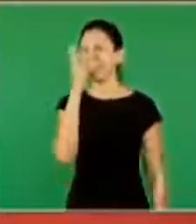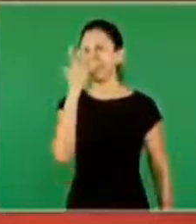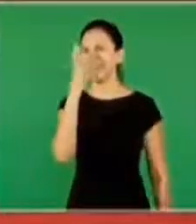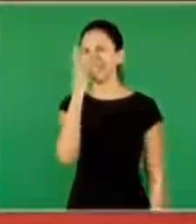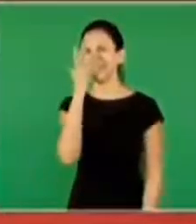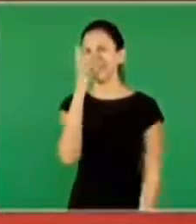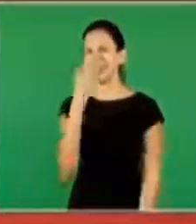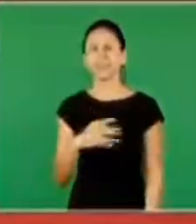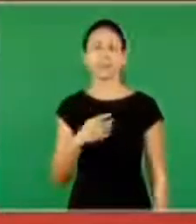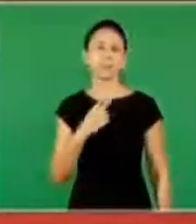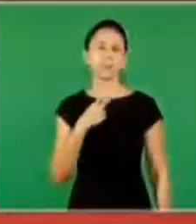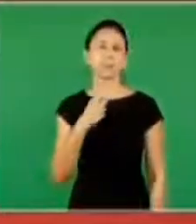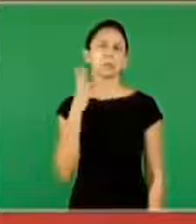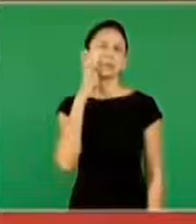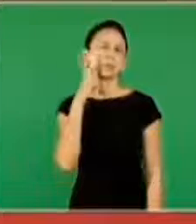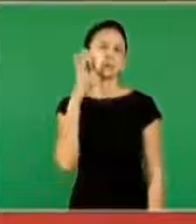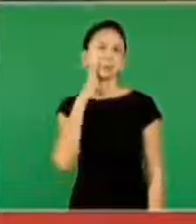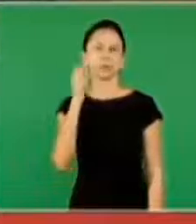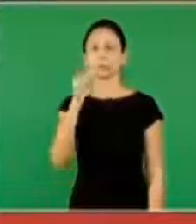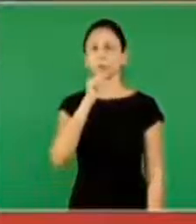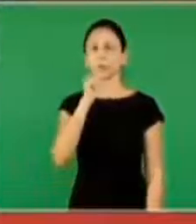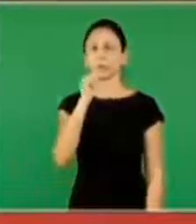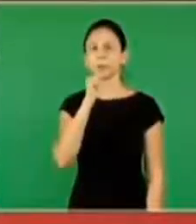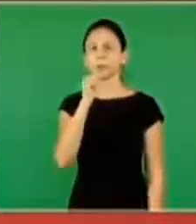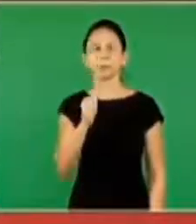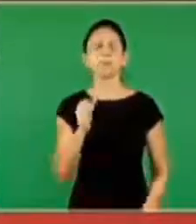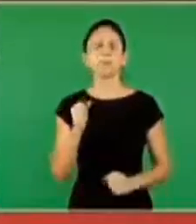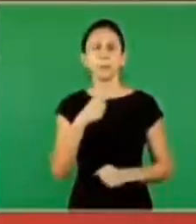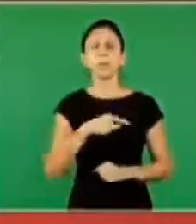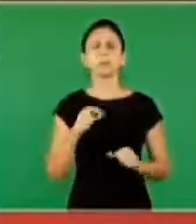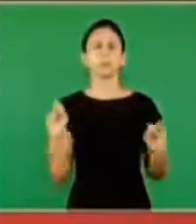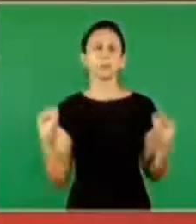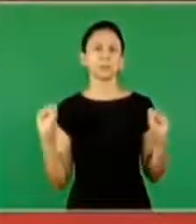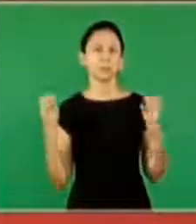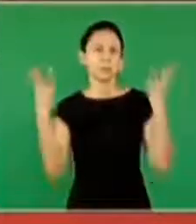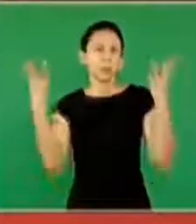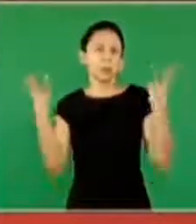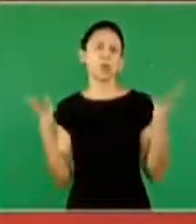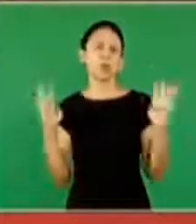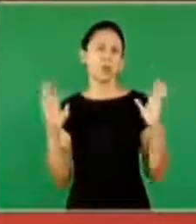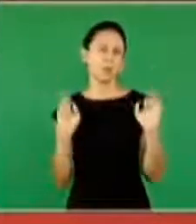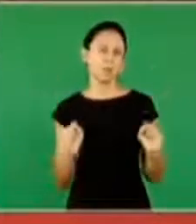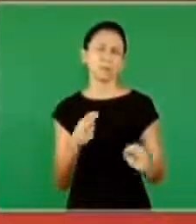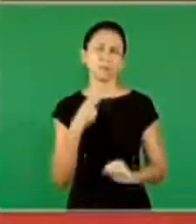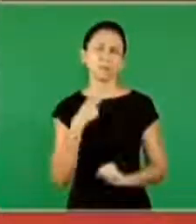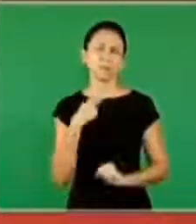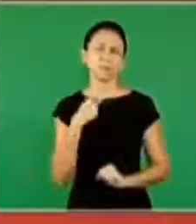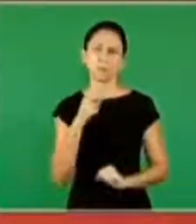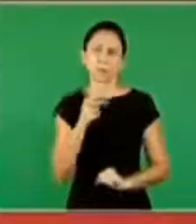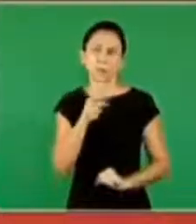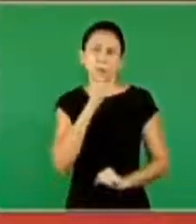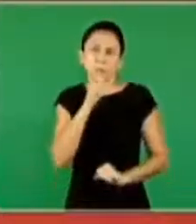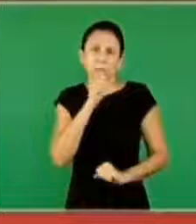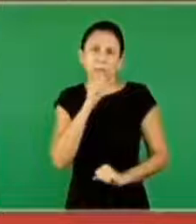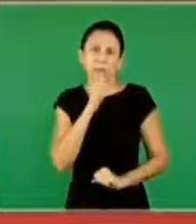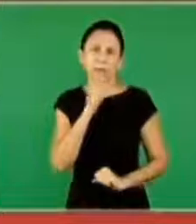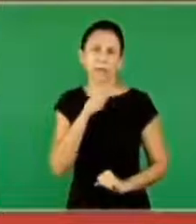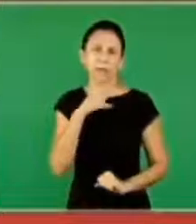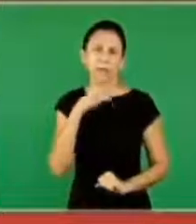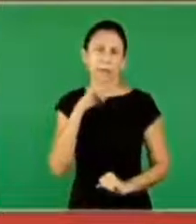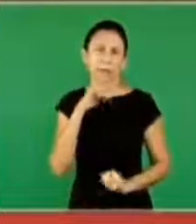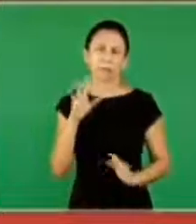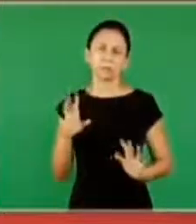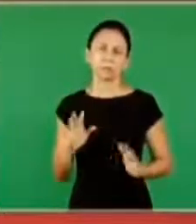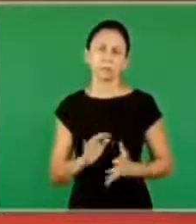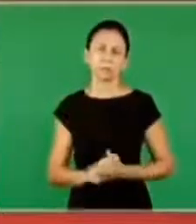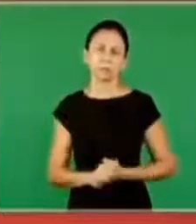go to carnival as long as you don't drink beer or you can go to dance clubs as long as you don't drink